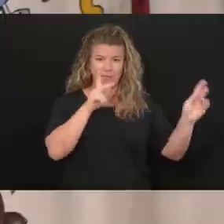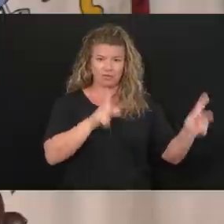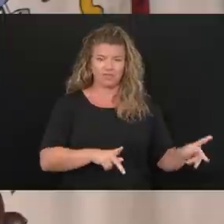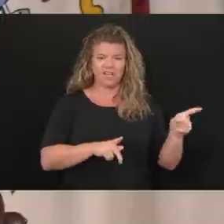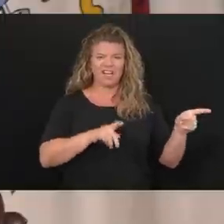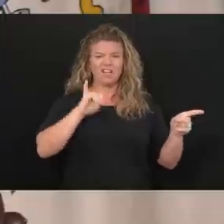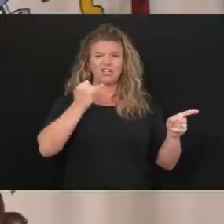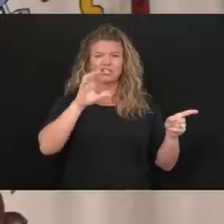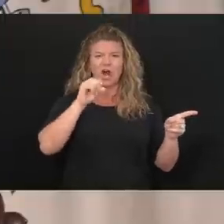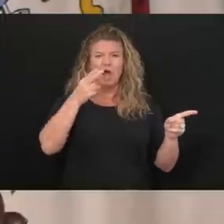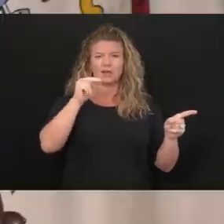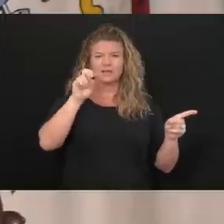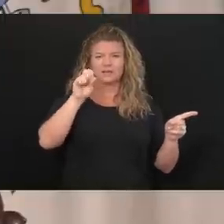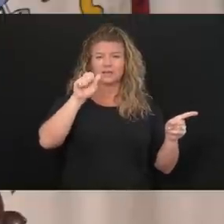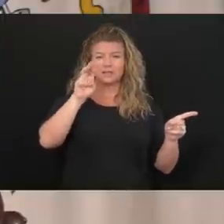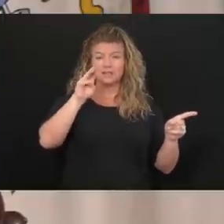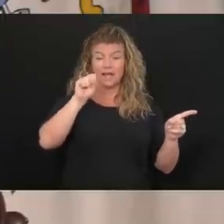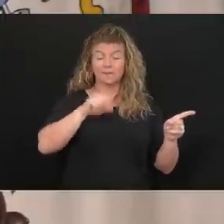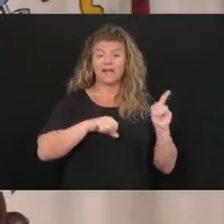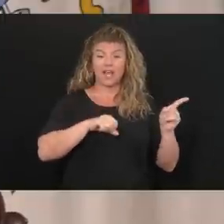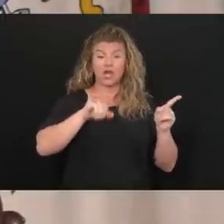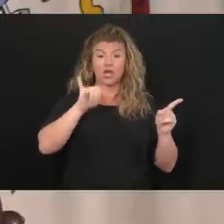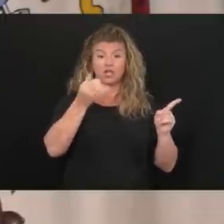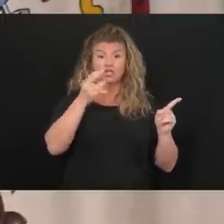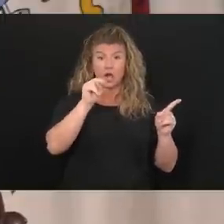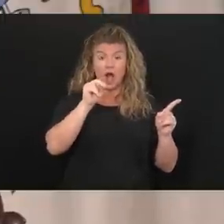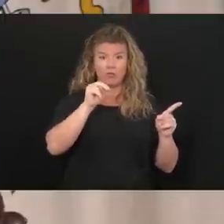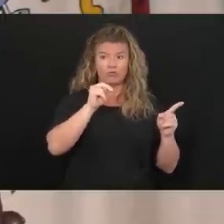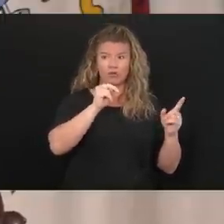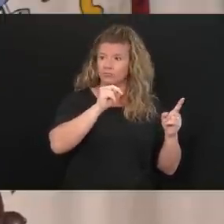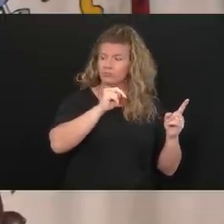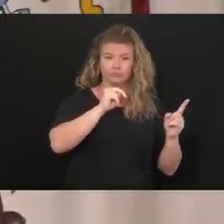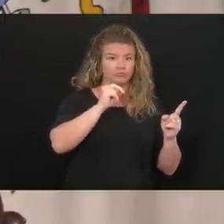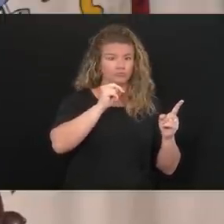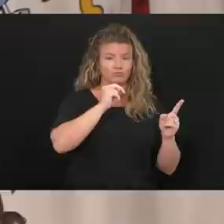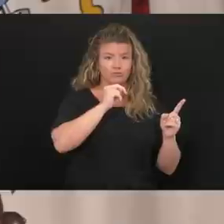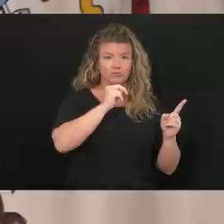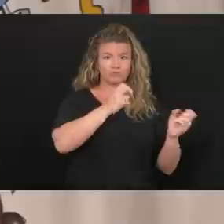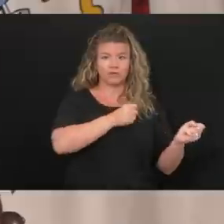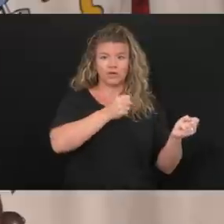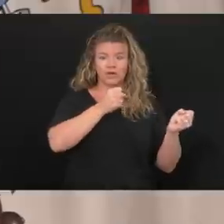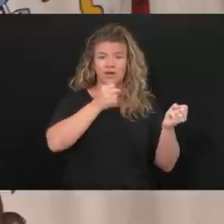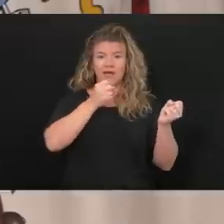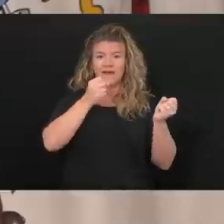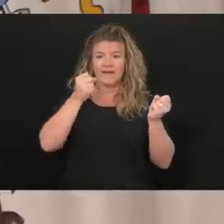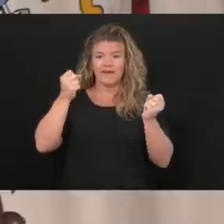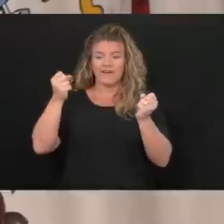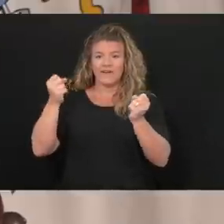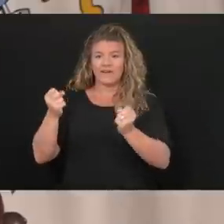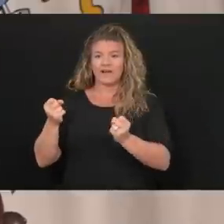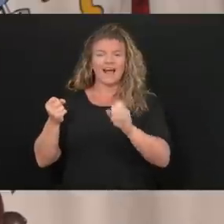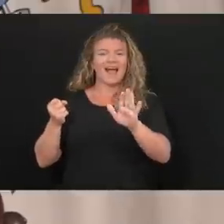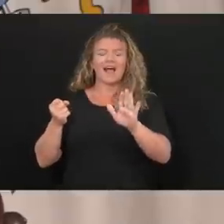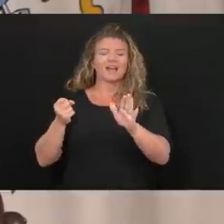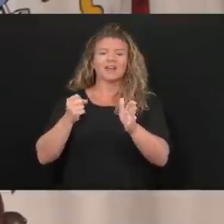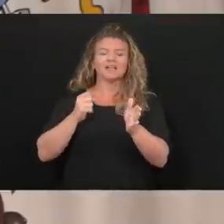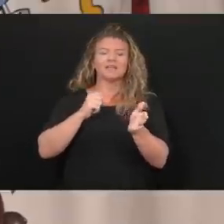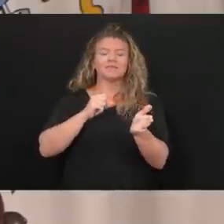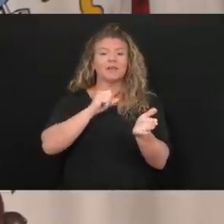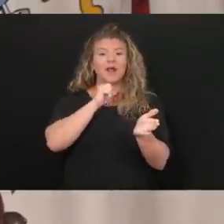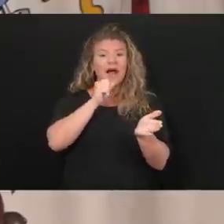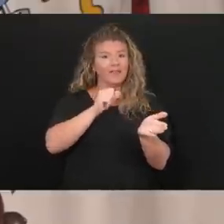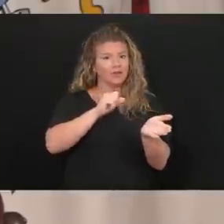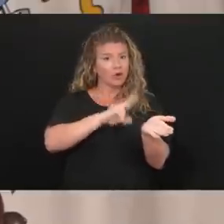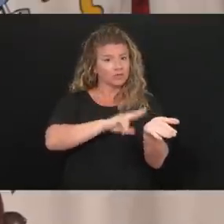John Sams, and John was going to take that over to the, I'm sorry, I didn't say, I said nursing home, but it's a foster